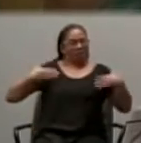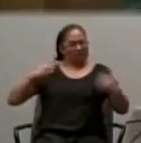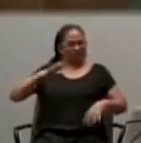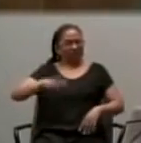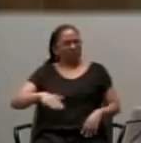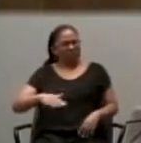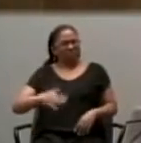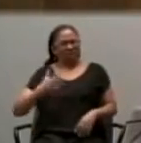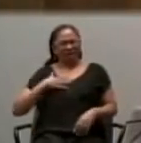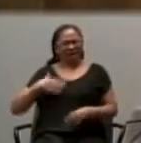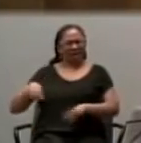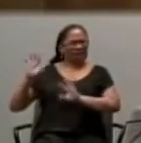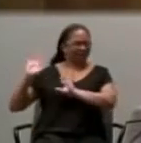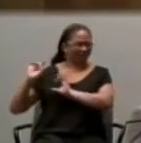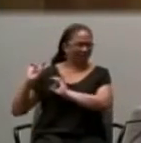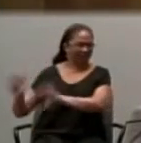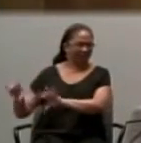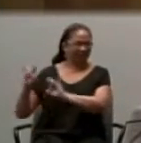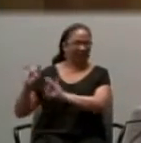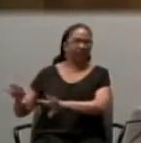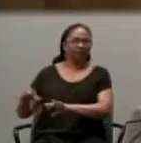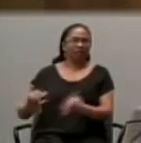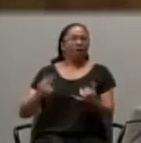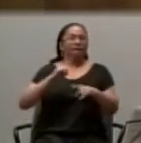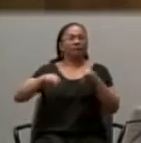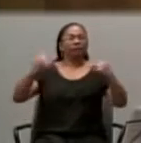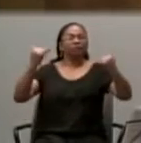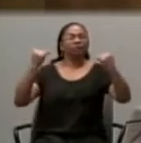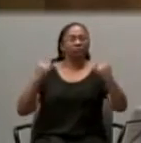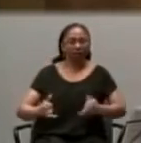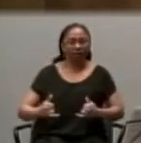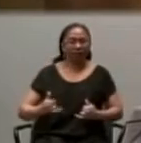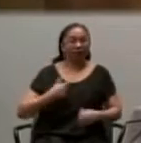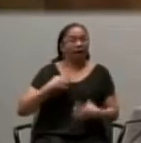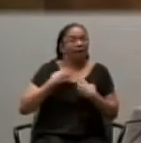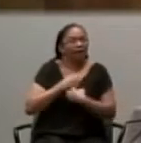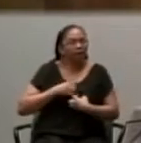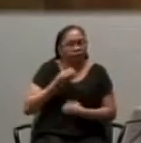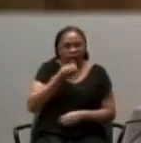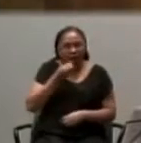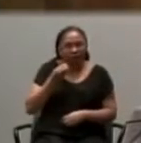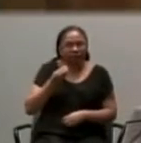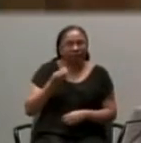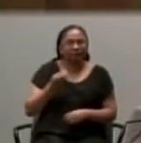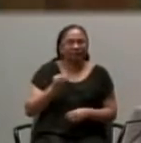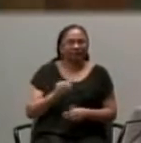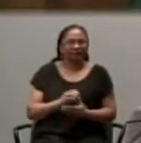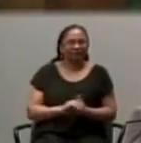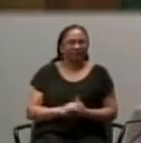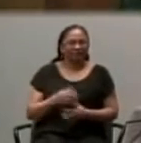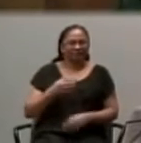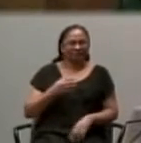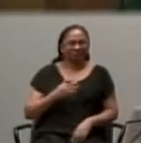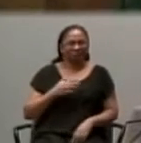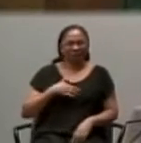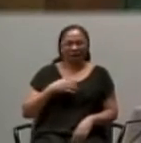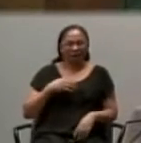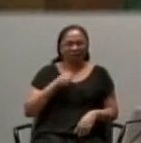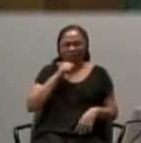I desired and enjoyed thoroughly in my less youthful years.